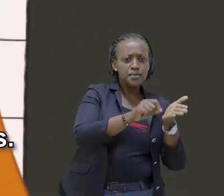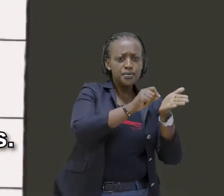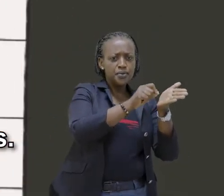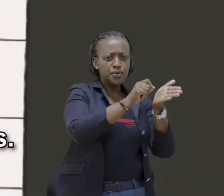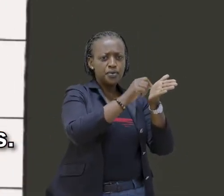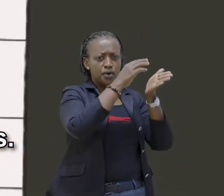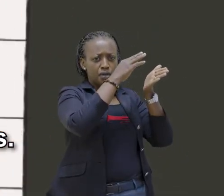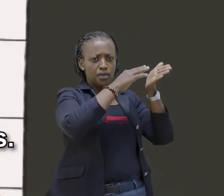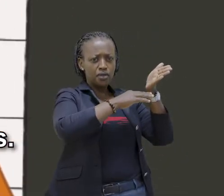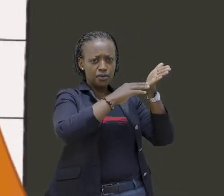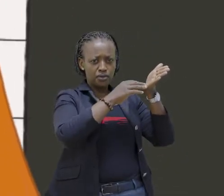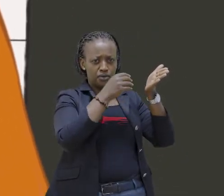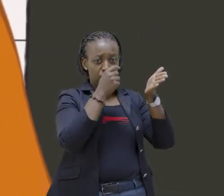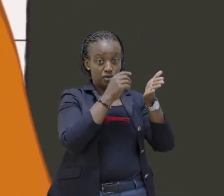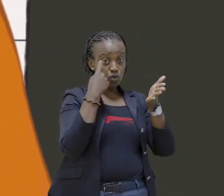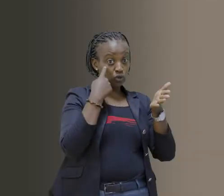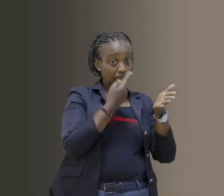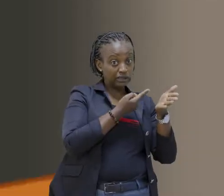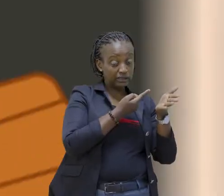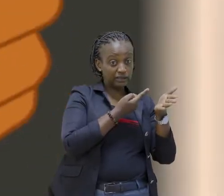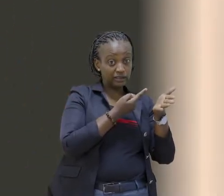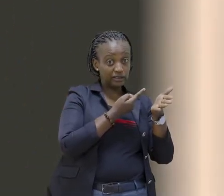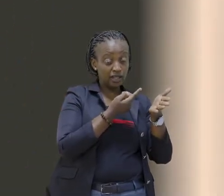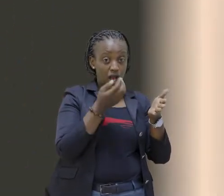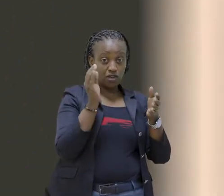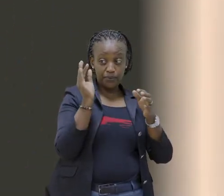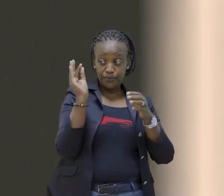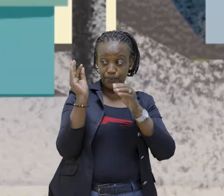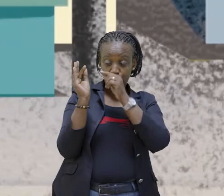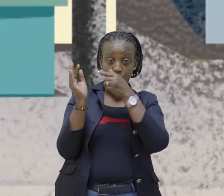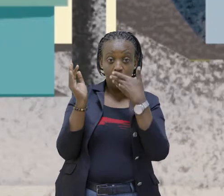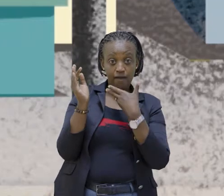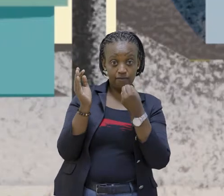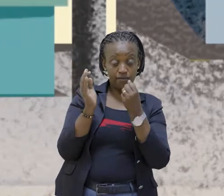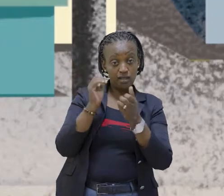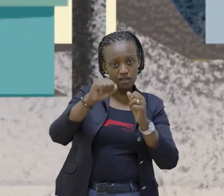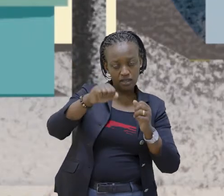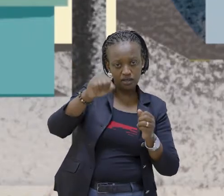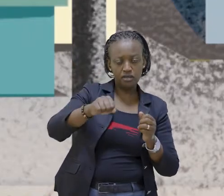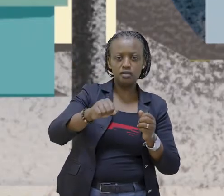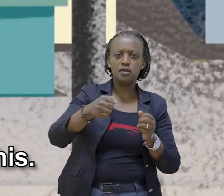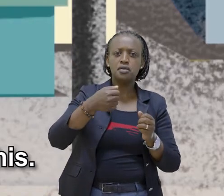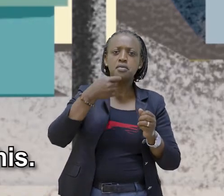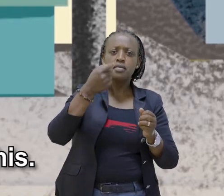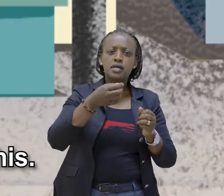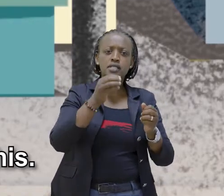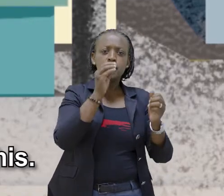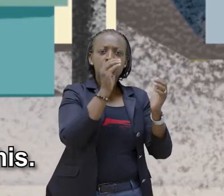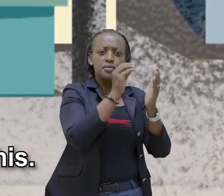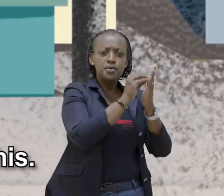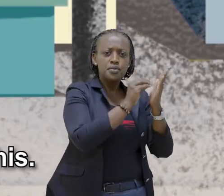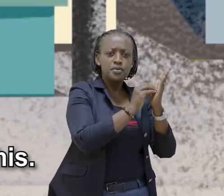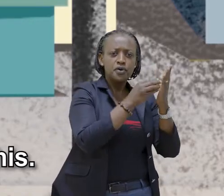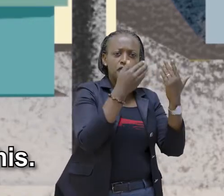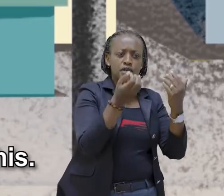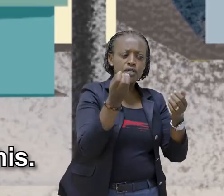in these rows Alright You see these dice? Yes You have to roll